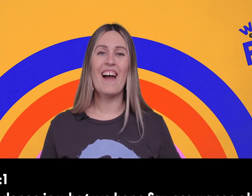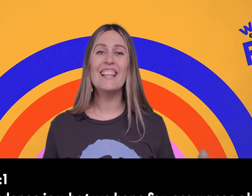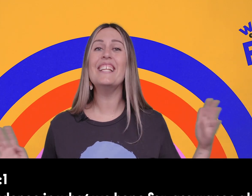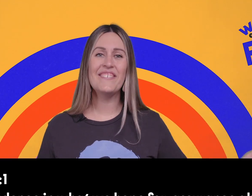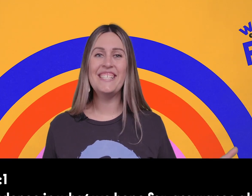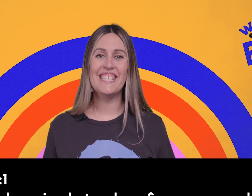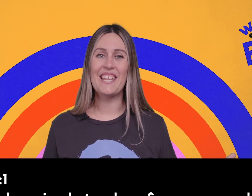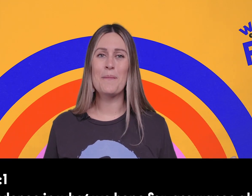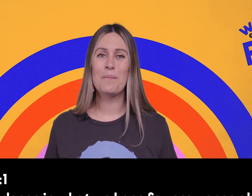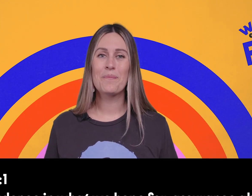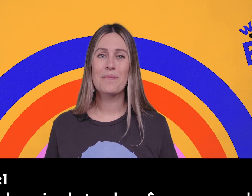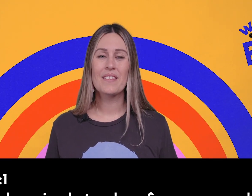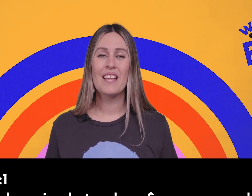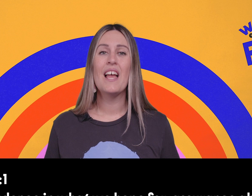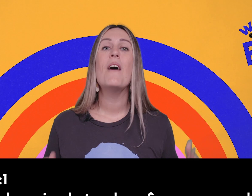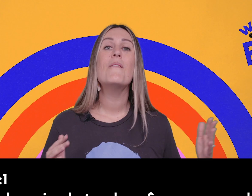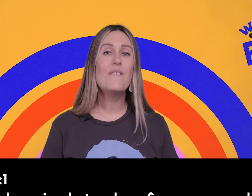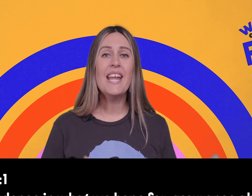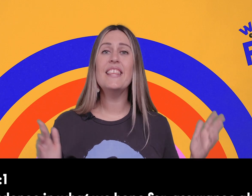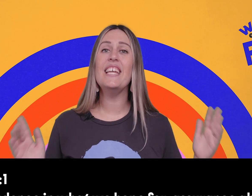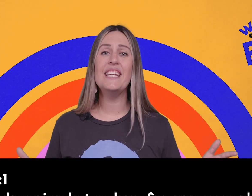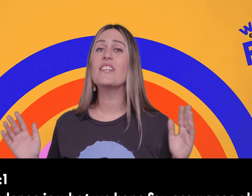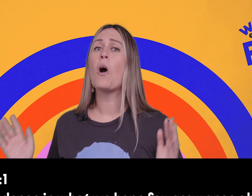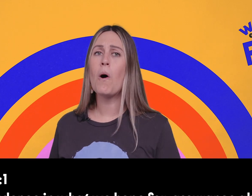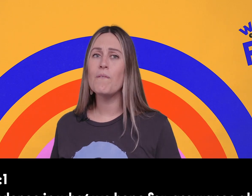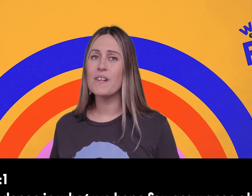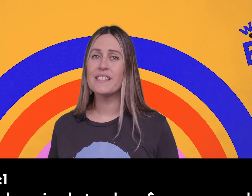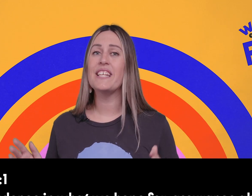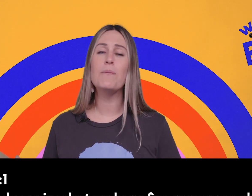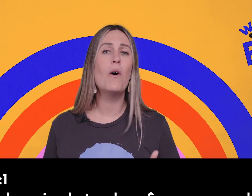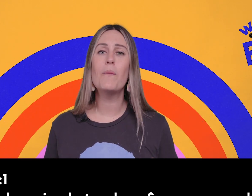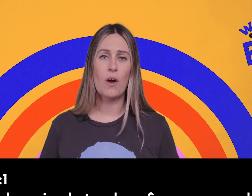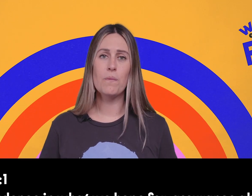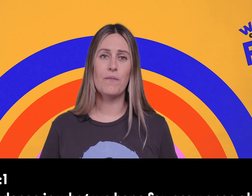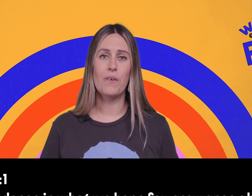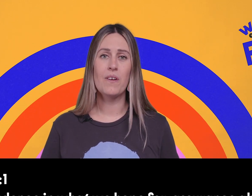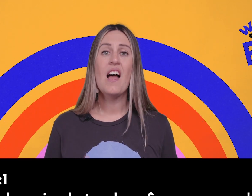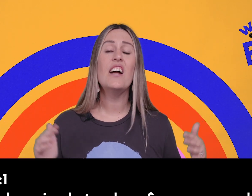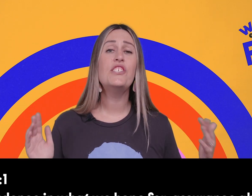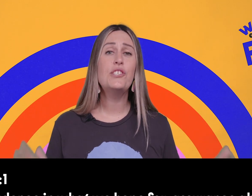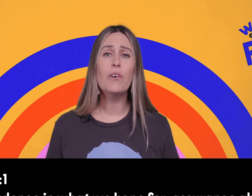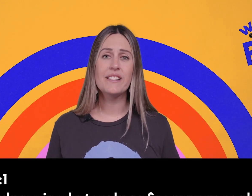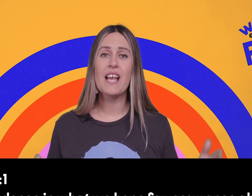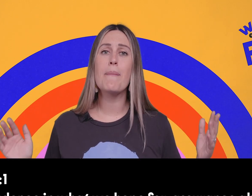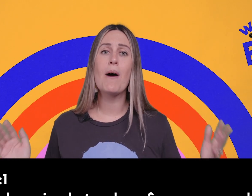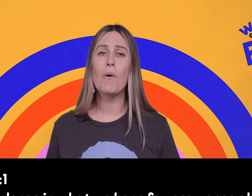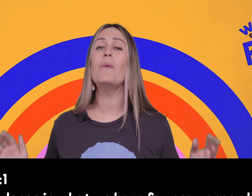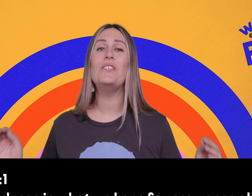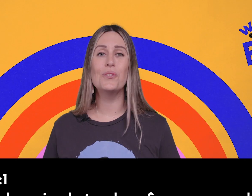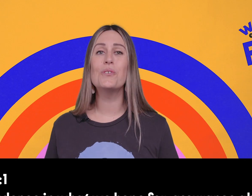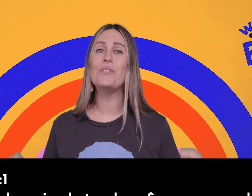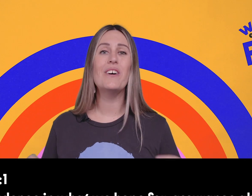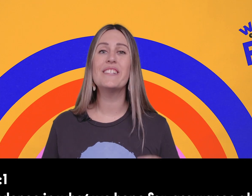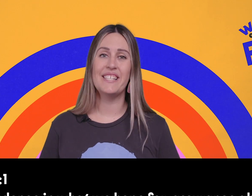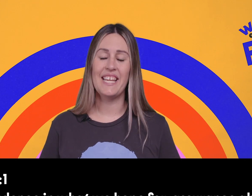All right. Let's read together. Faith is confidence in what we hope for. Assurance about what